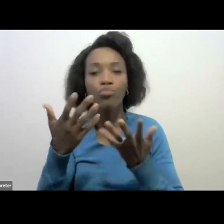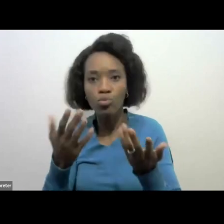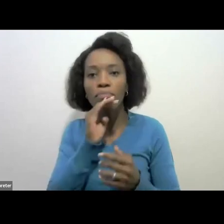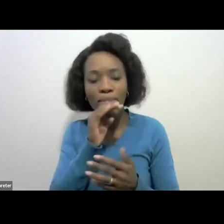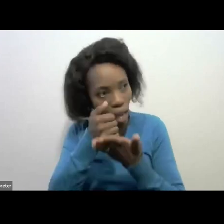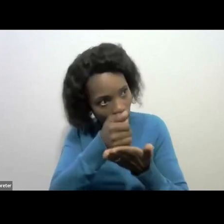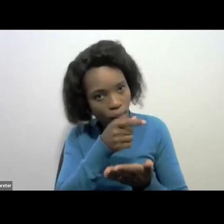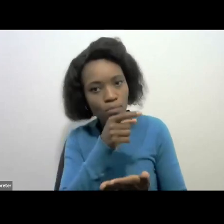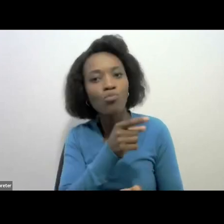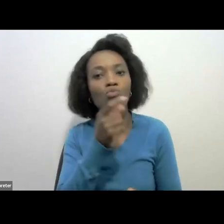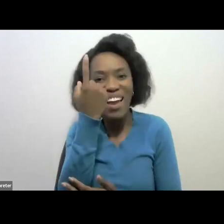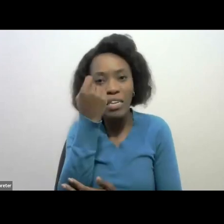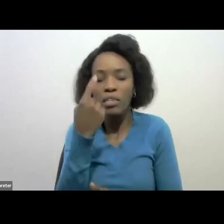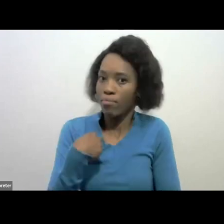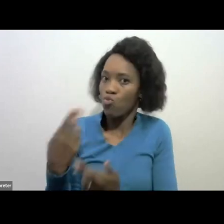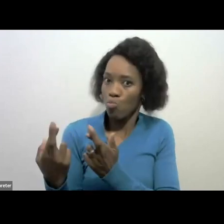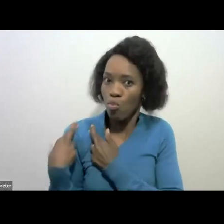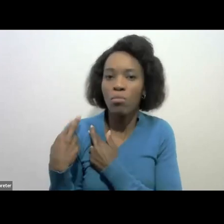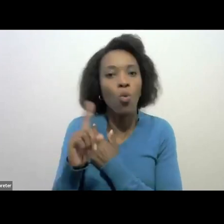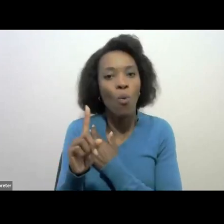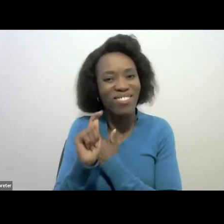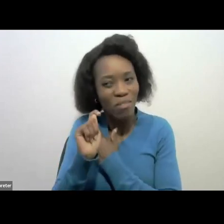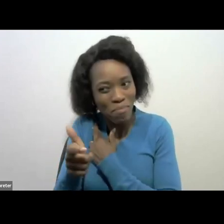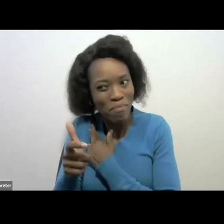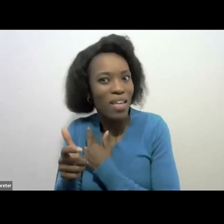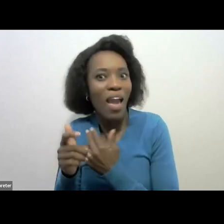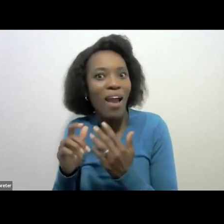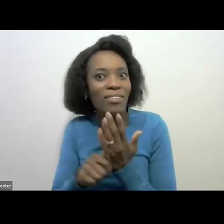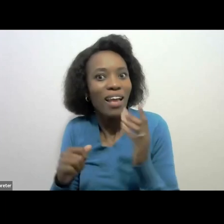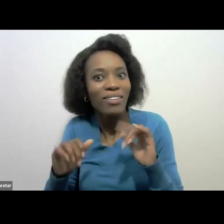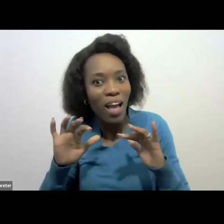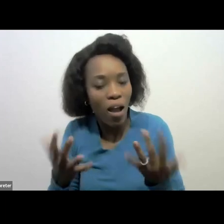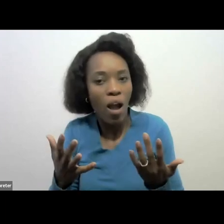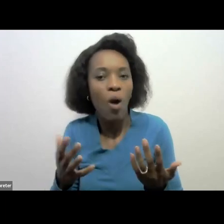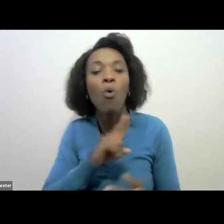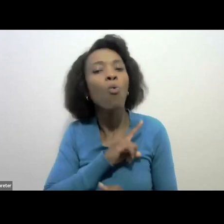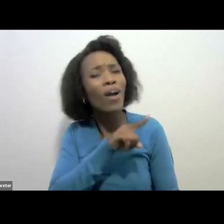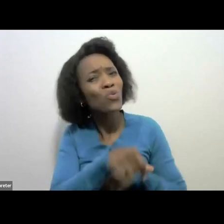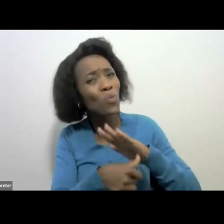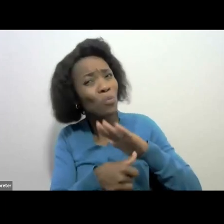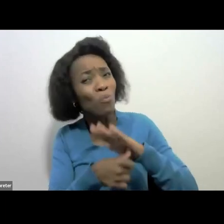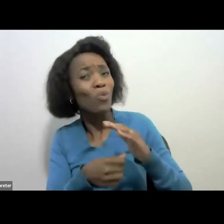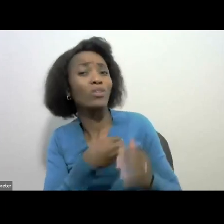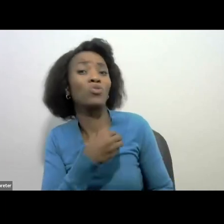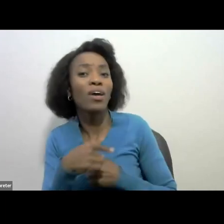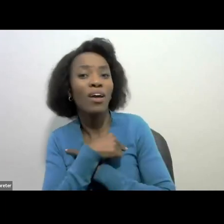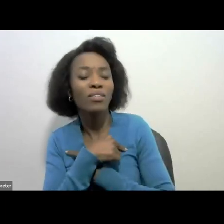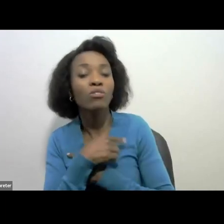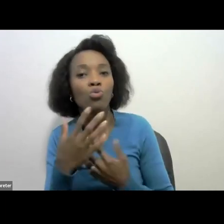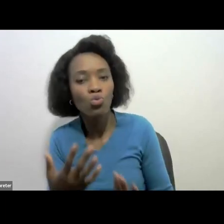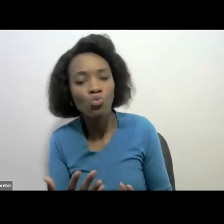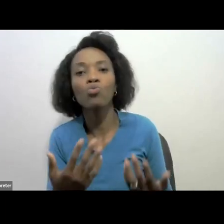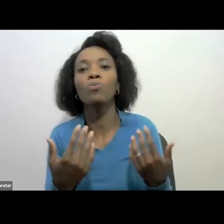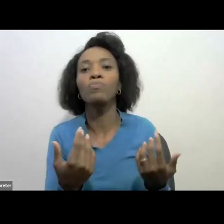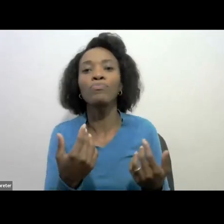because what is important for us is because you matter. Our sense and data suggest that there is appetite for